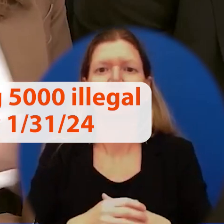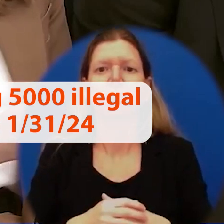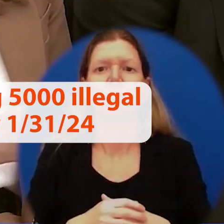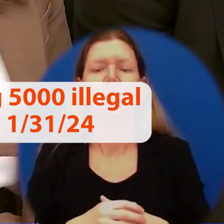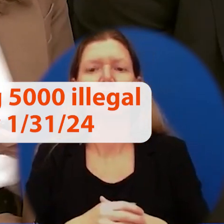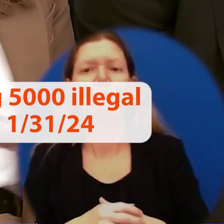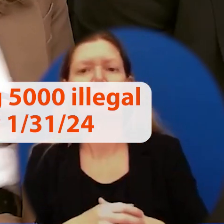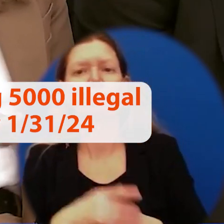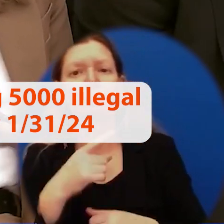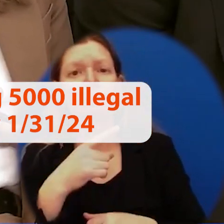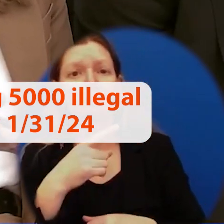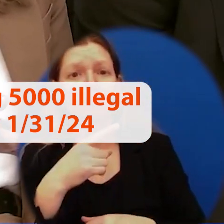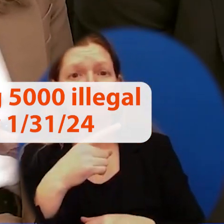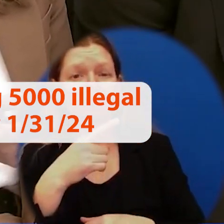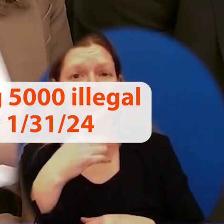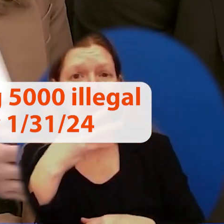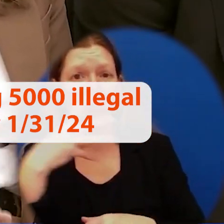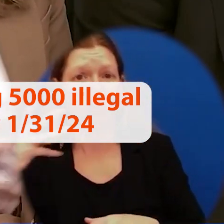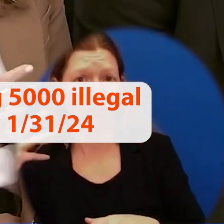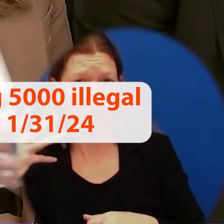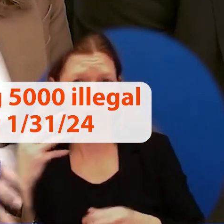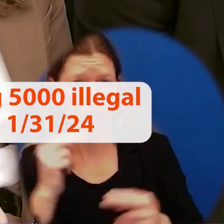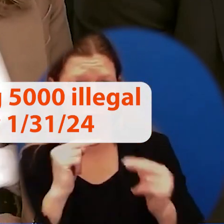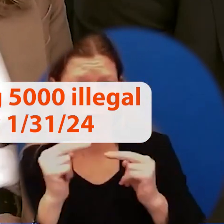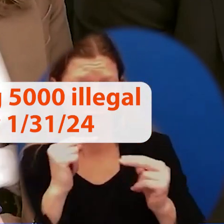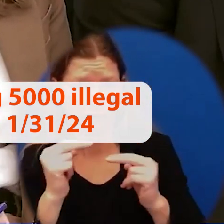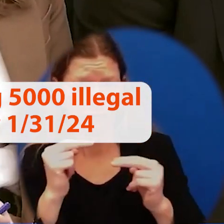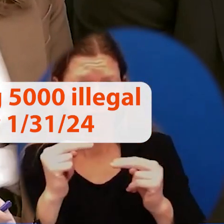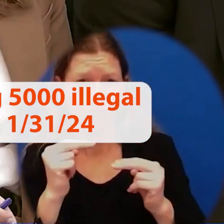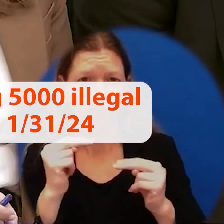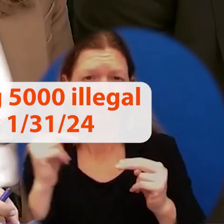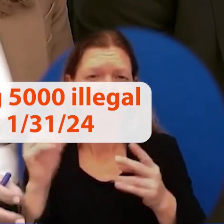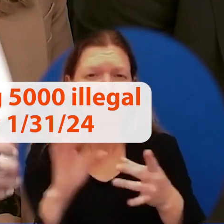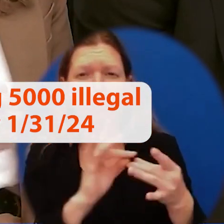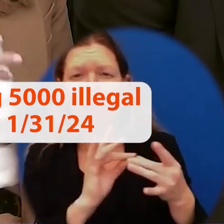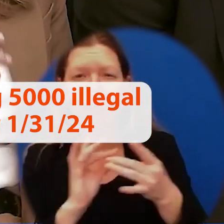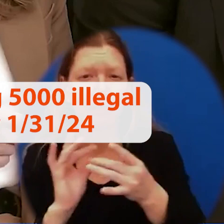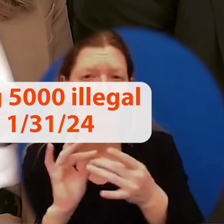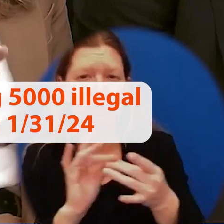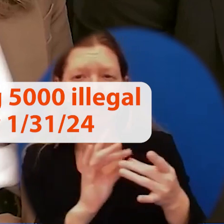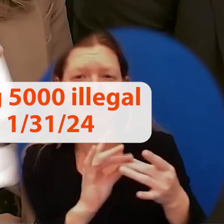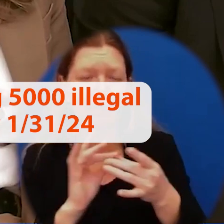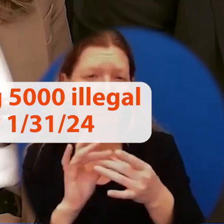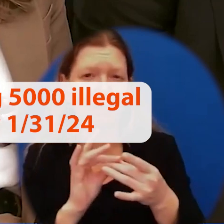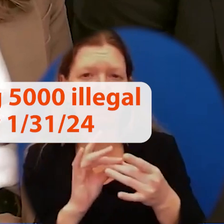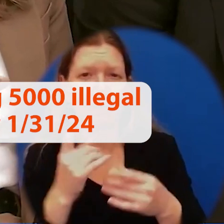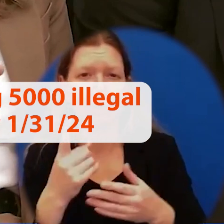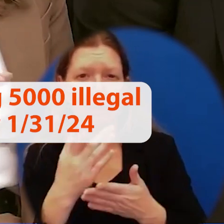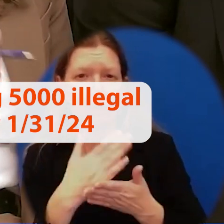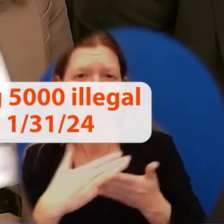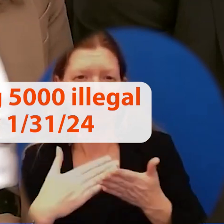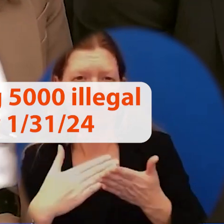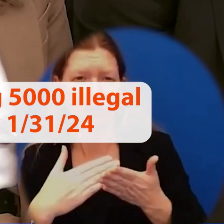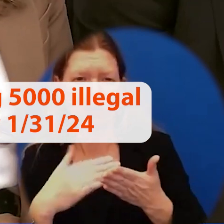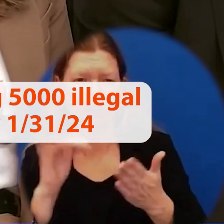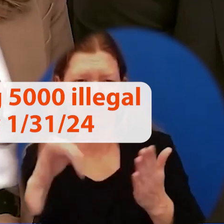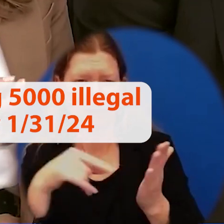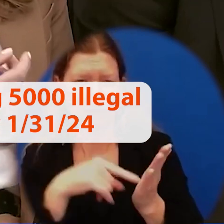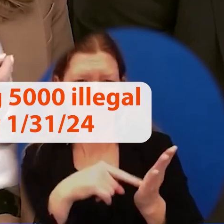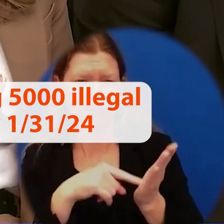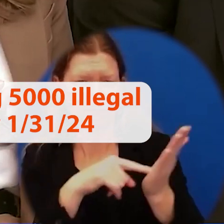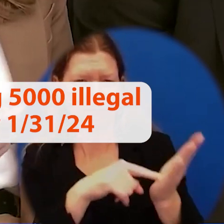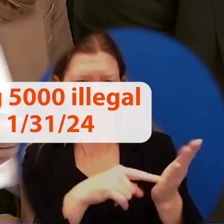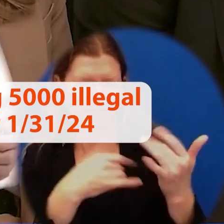We've learned from some of our sources and it's been talked about a lot in a lot of other outlets about part of the deal, including the deal that's still being